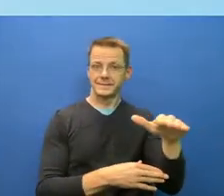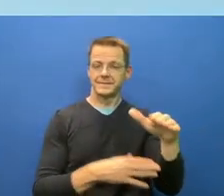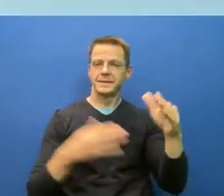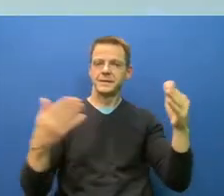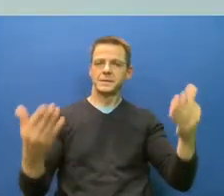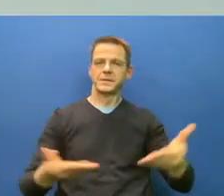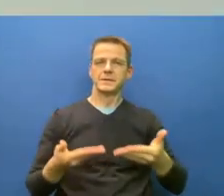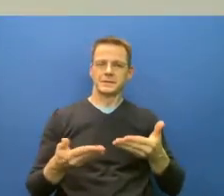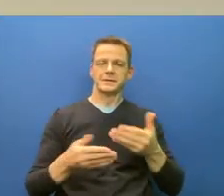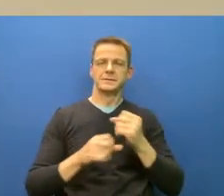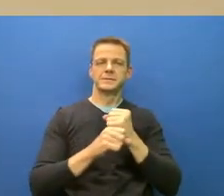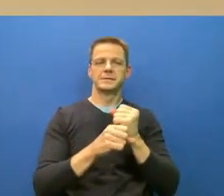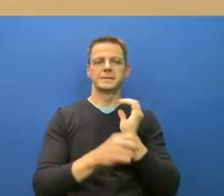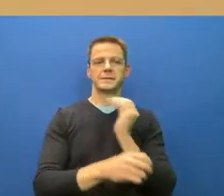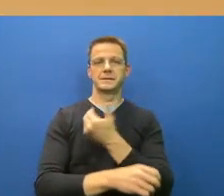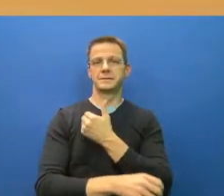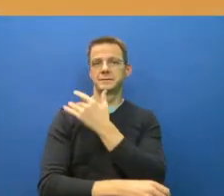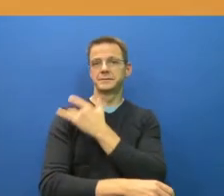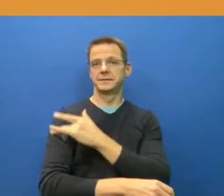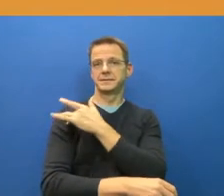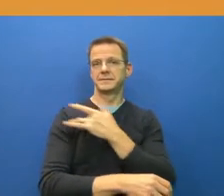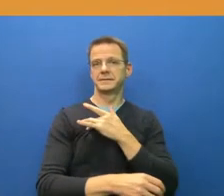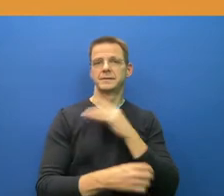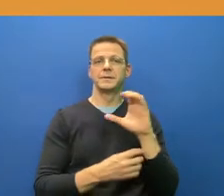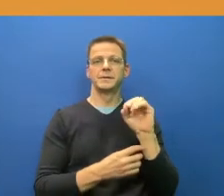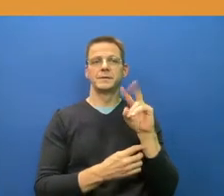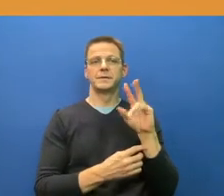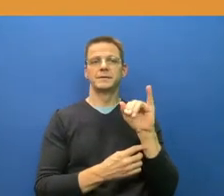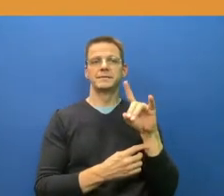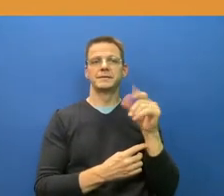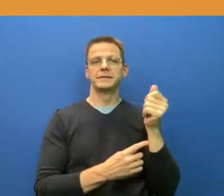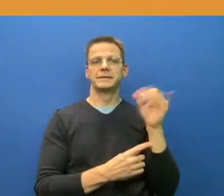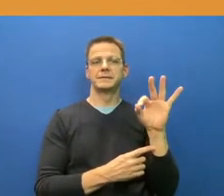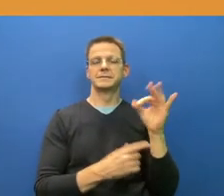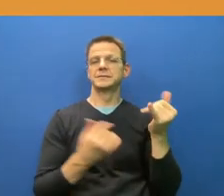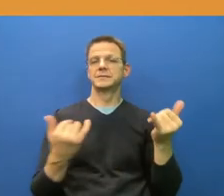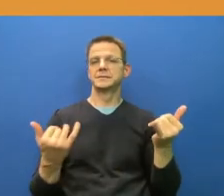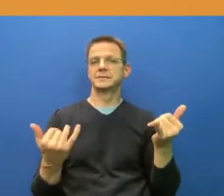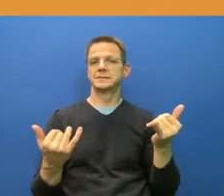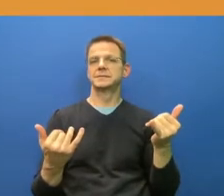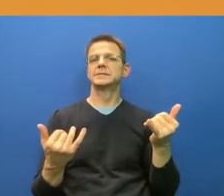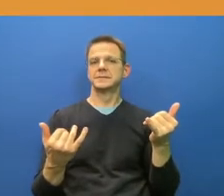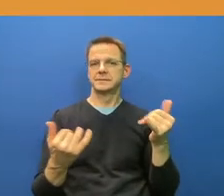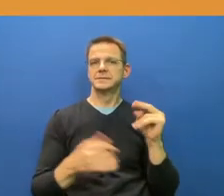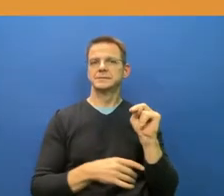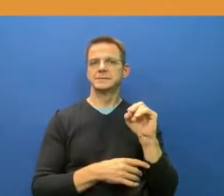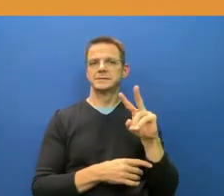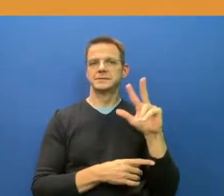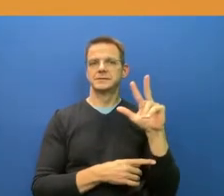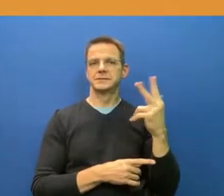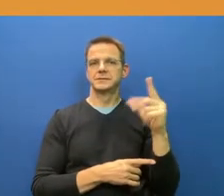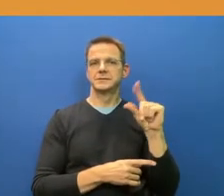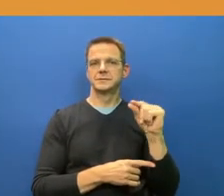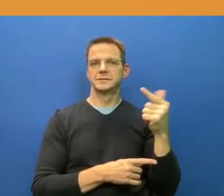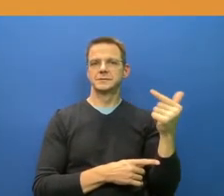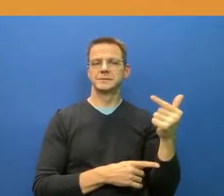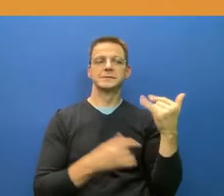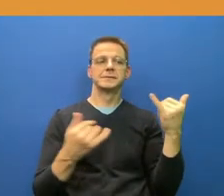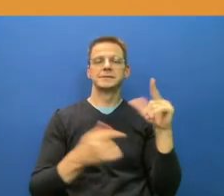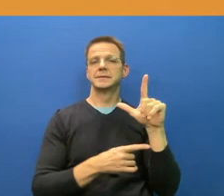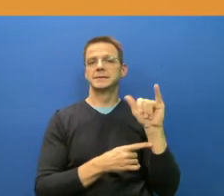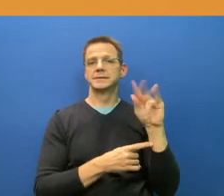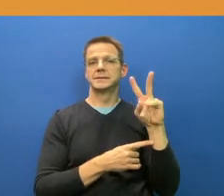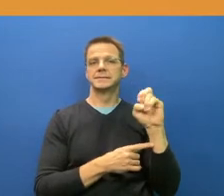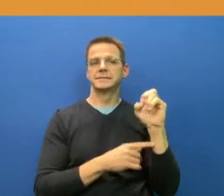We are live streaming from the traditional and ancestral territory of many peoples. We are grateful to live and work in